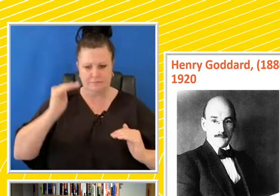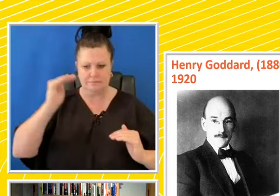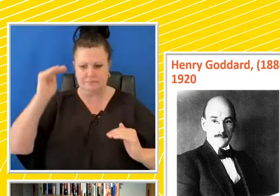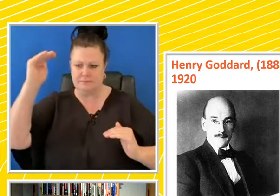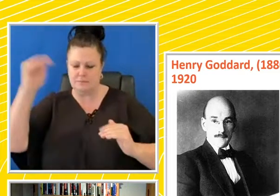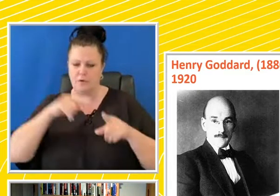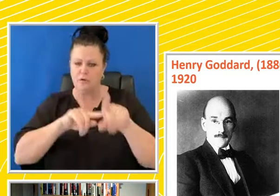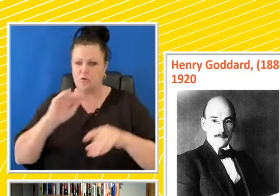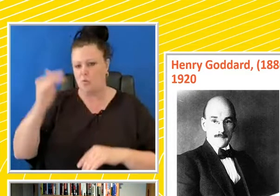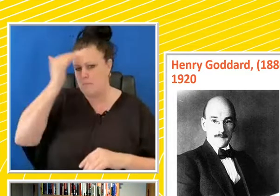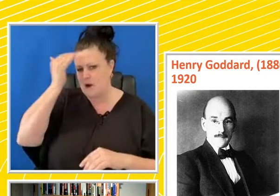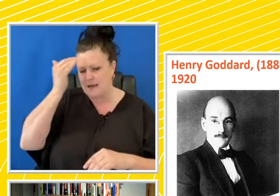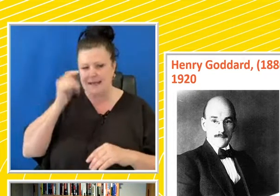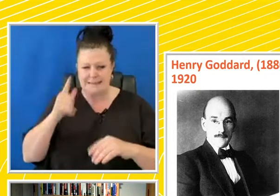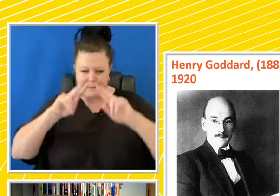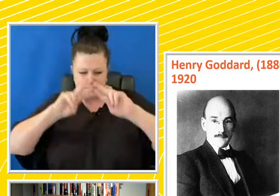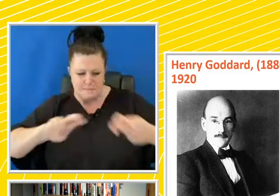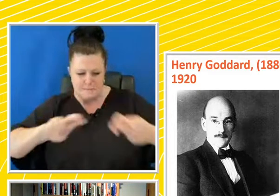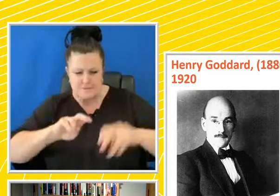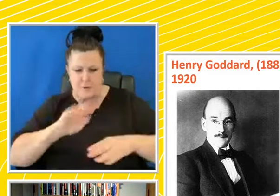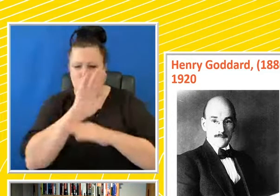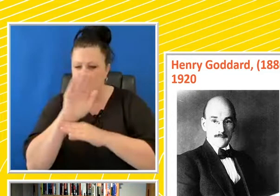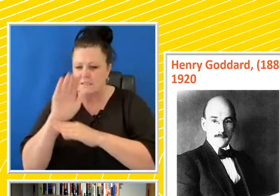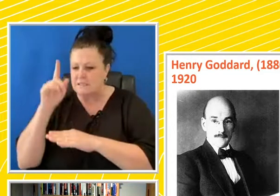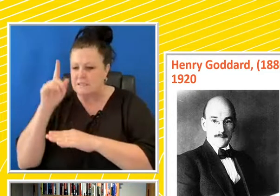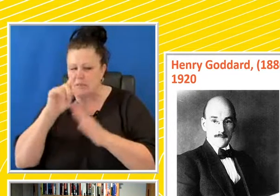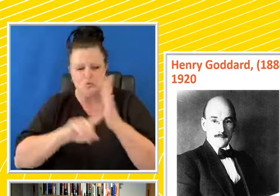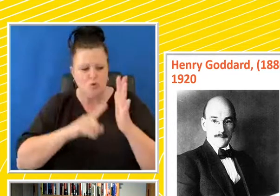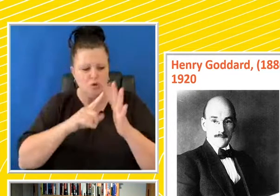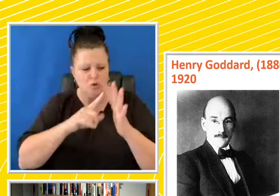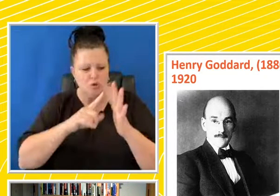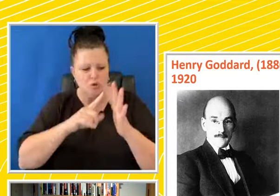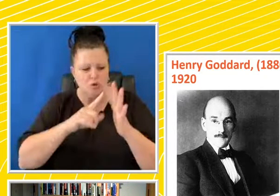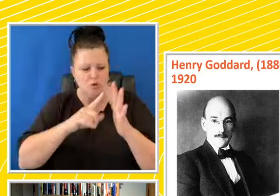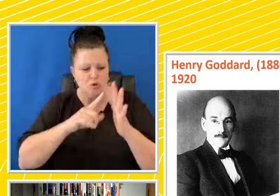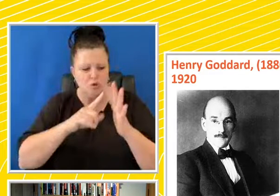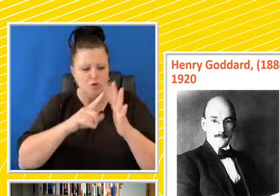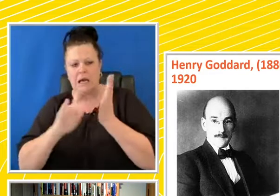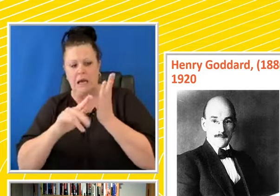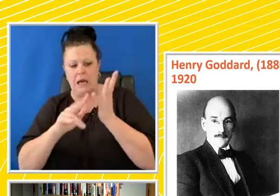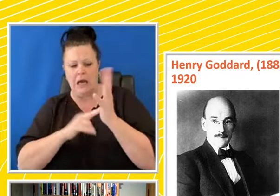He's looking a lot at immigrants at the time, Jews, Hungarians, Italians and Russians,